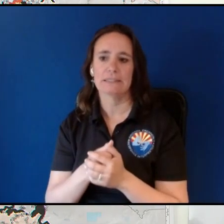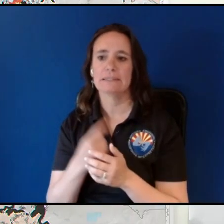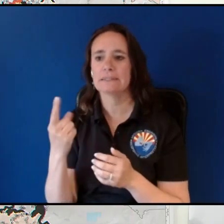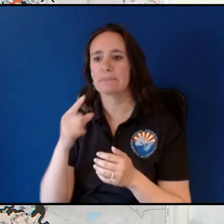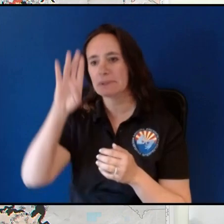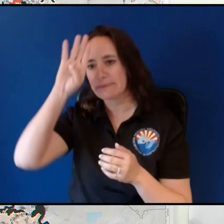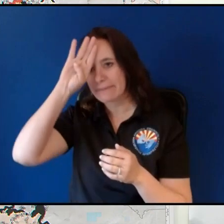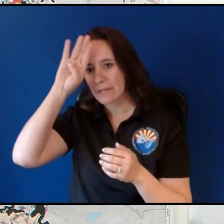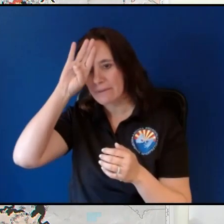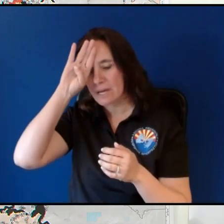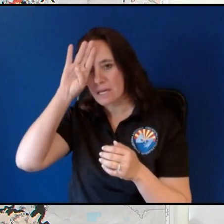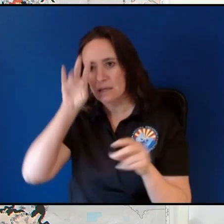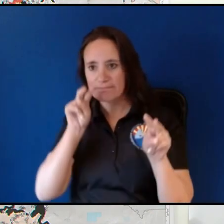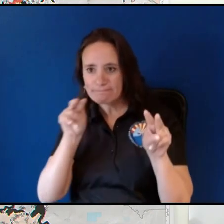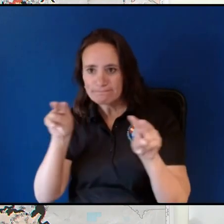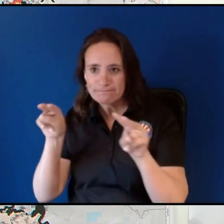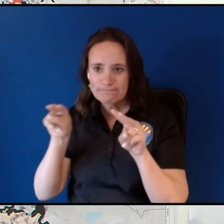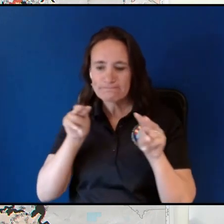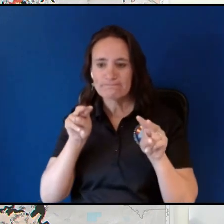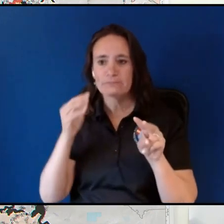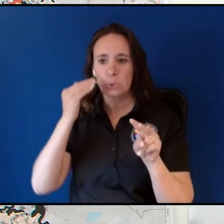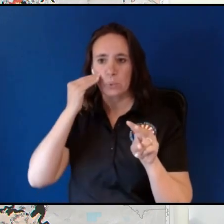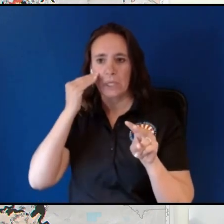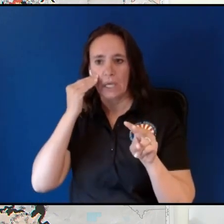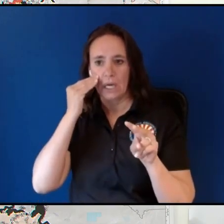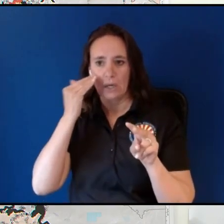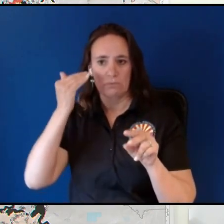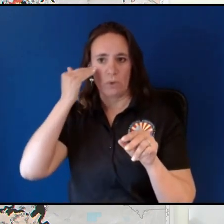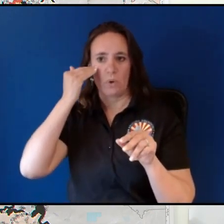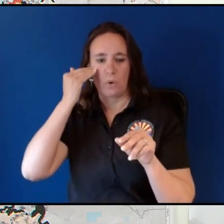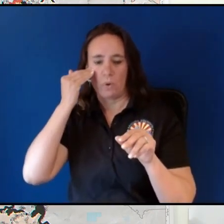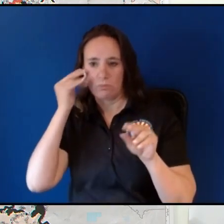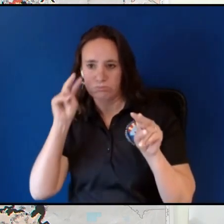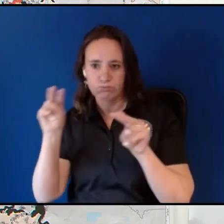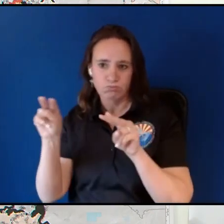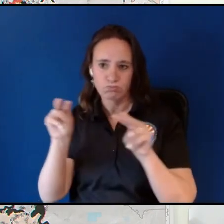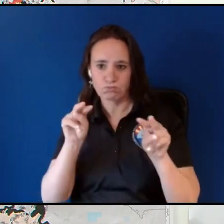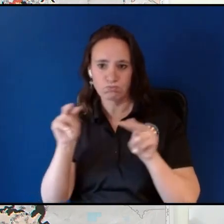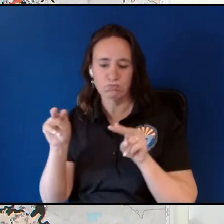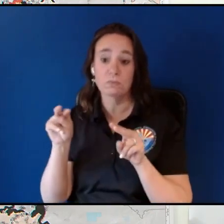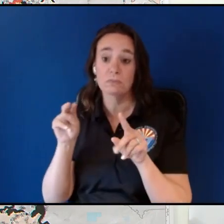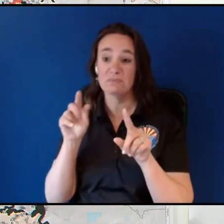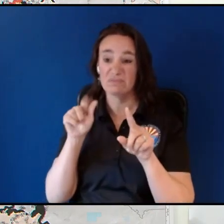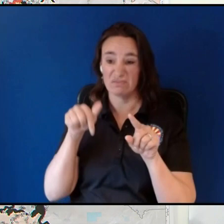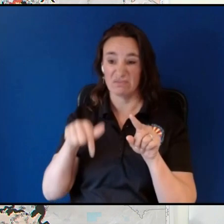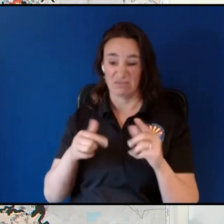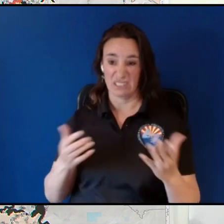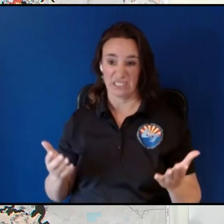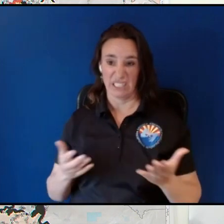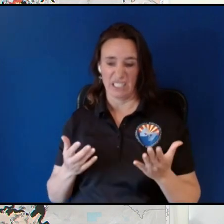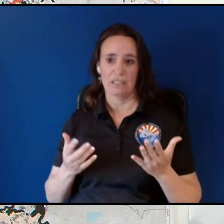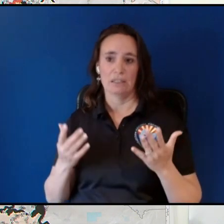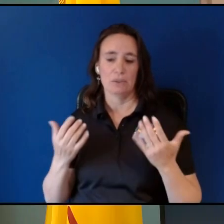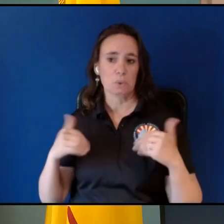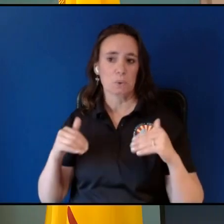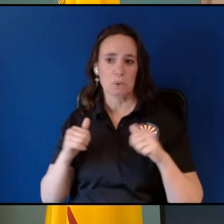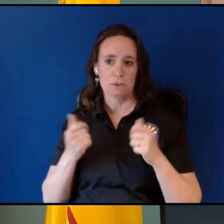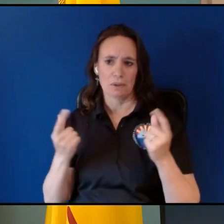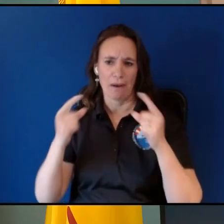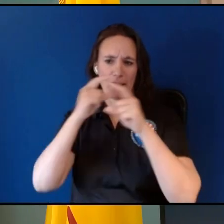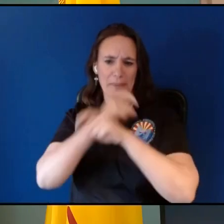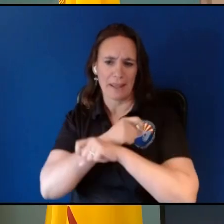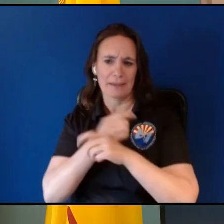very keyed in on so in an area like this with such complex terrain this is one of the